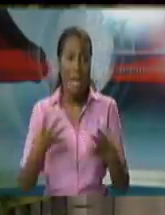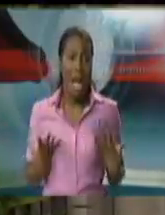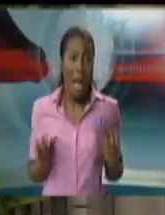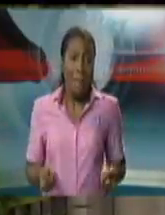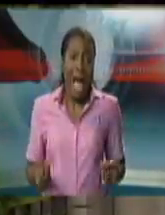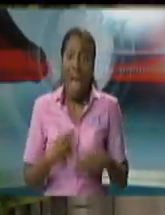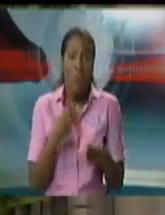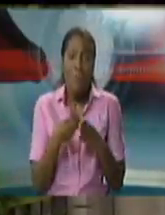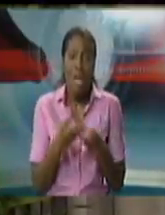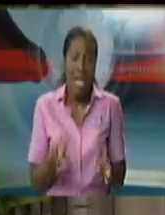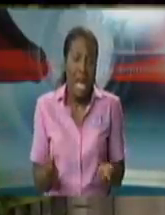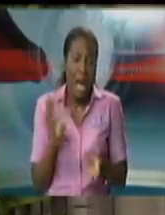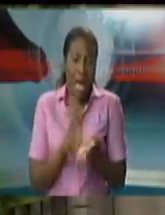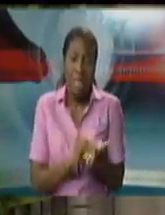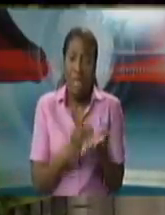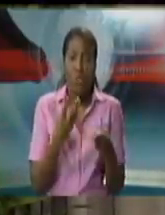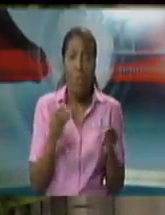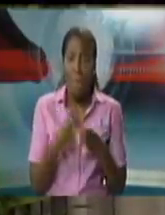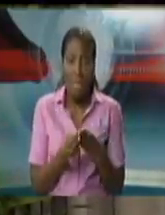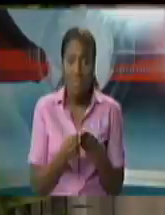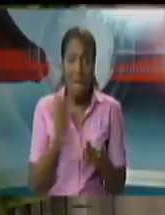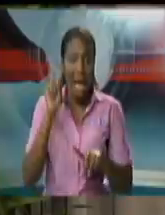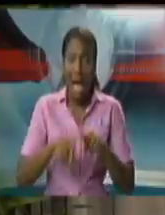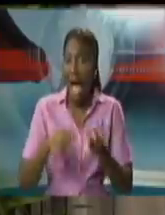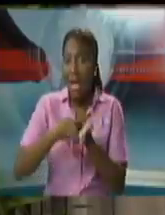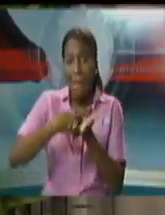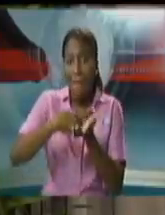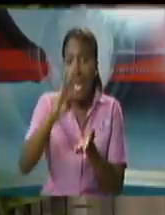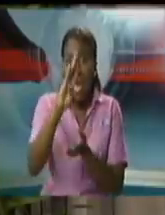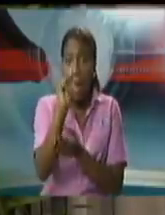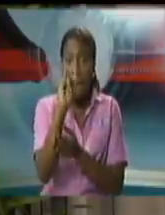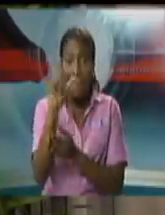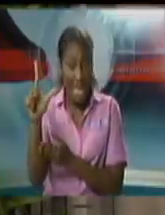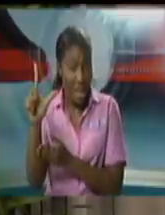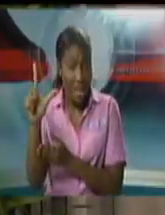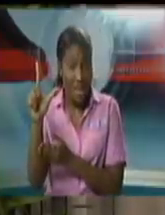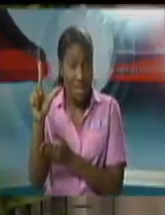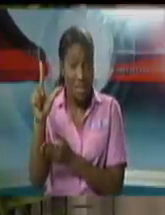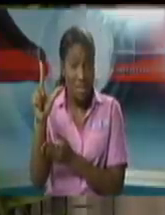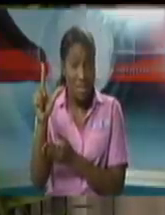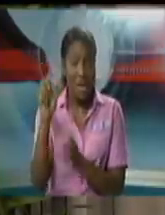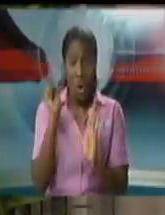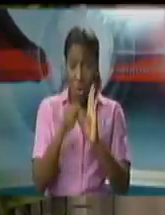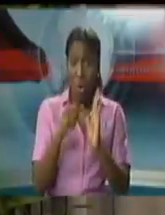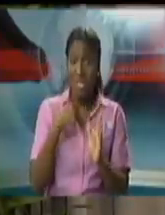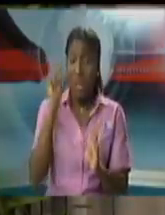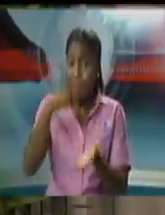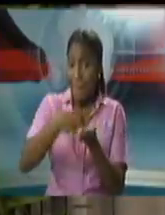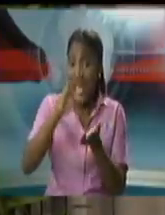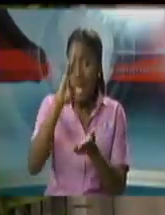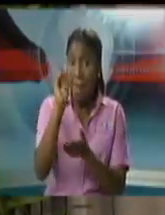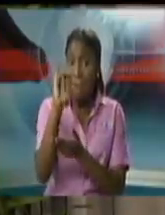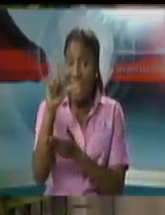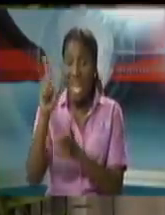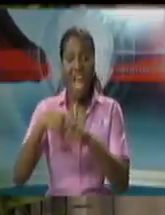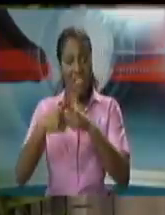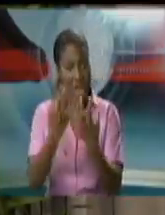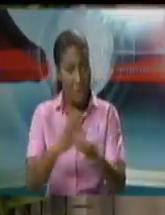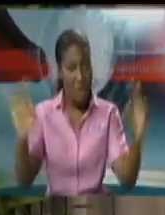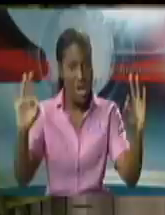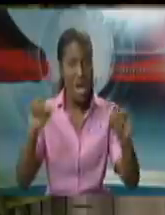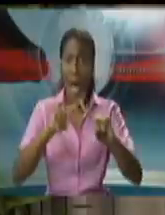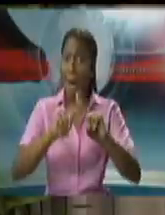quite essentially and simply put because you're too poor to access bail. A court has granted you bail, but you cannot access bail because you've not met the